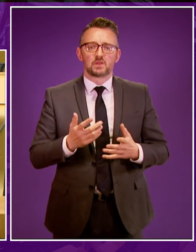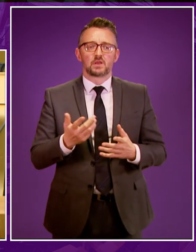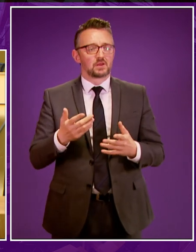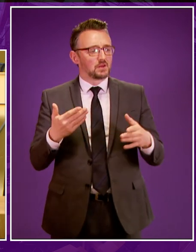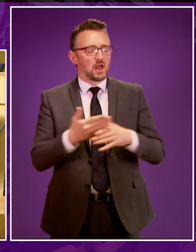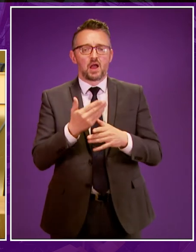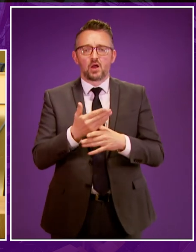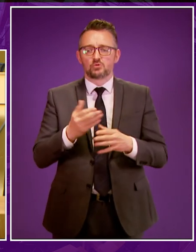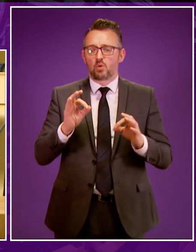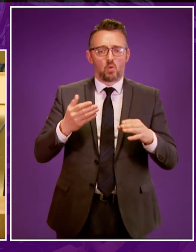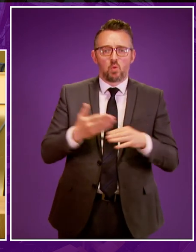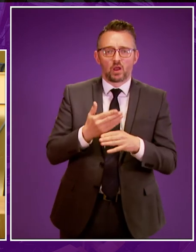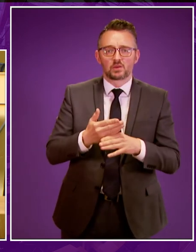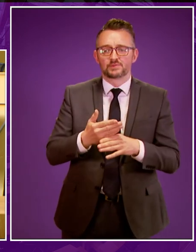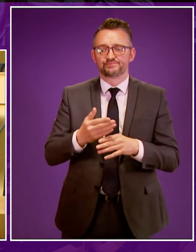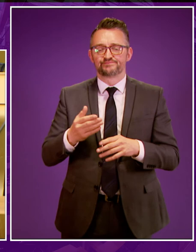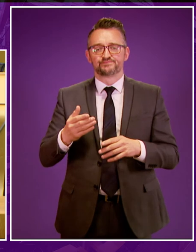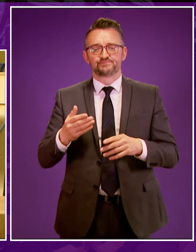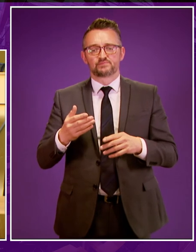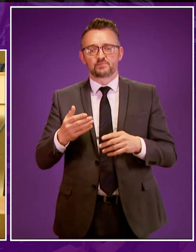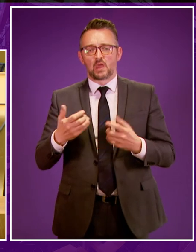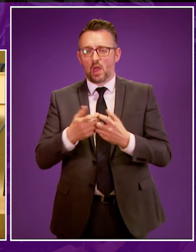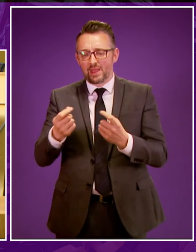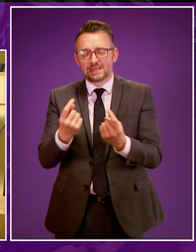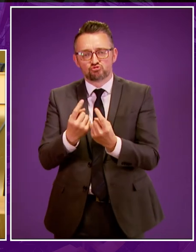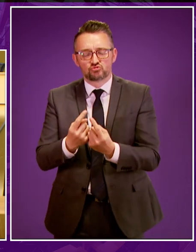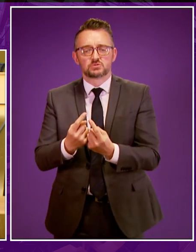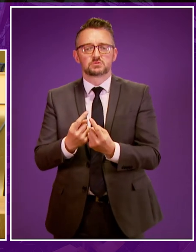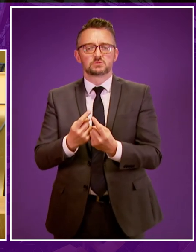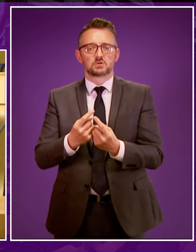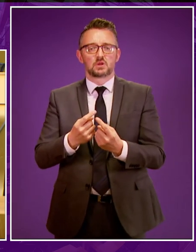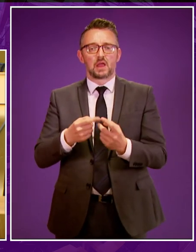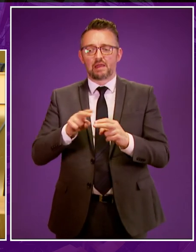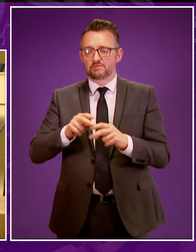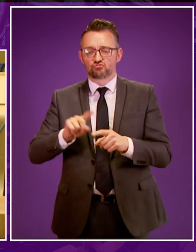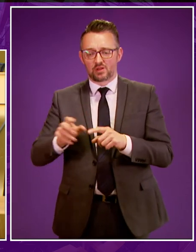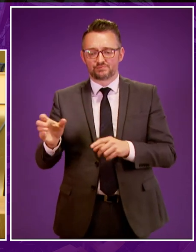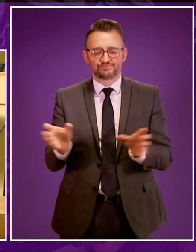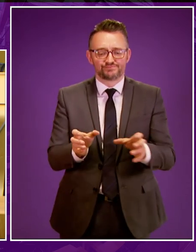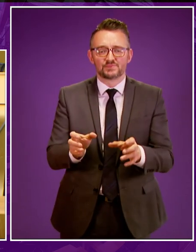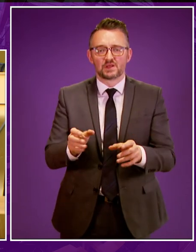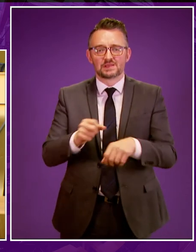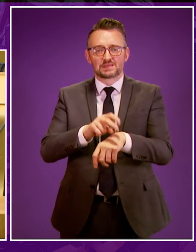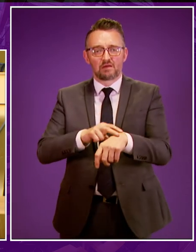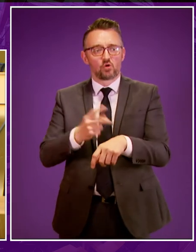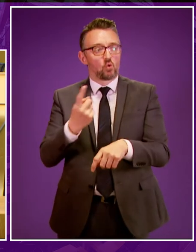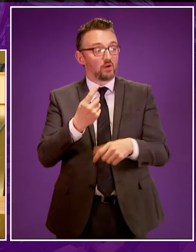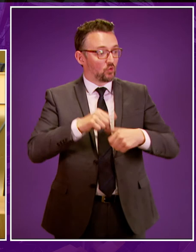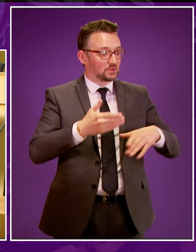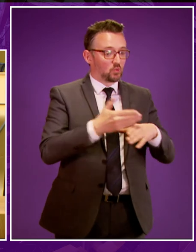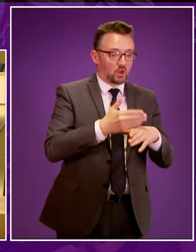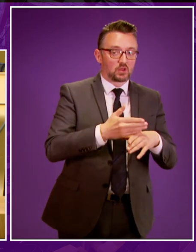underemployment issues for BSL users and will the plan also help to tackle those issues faced by those in employment